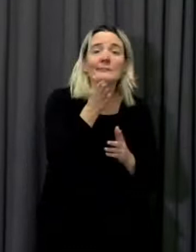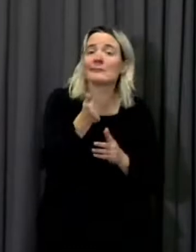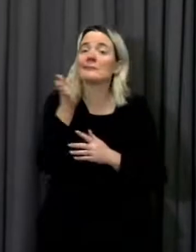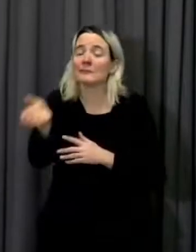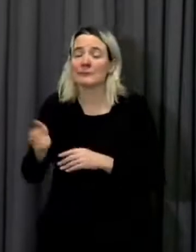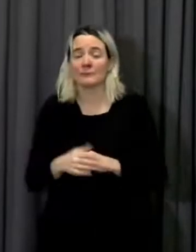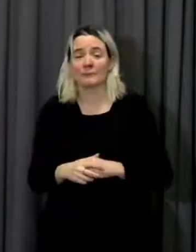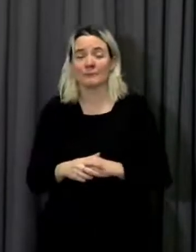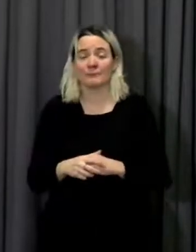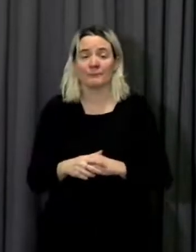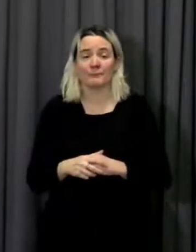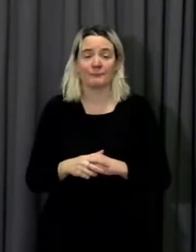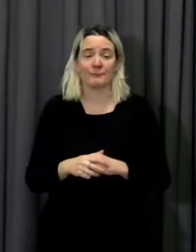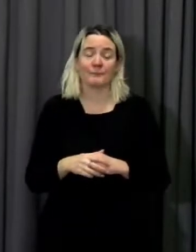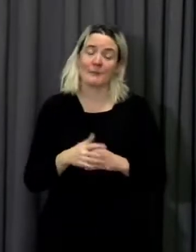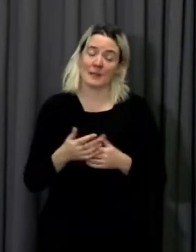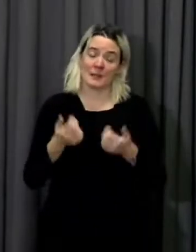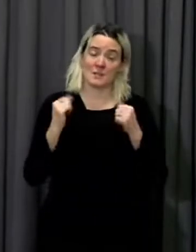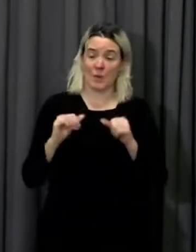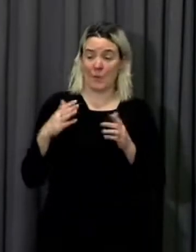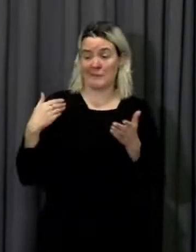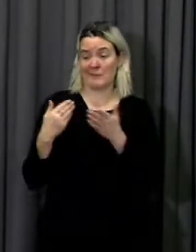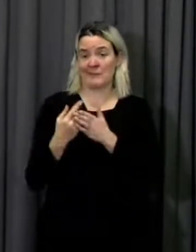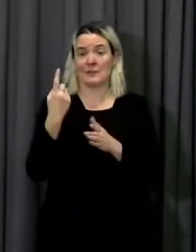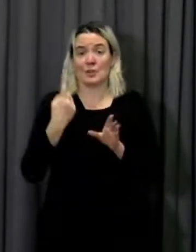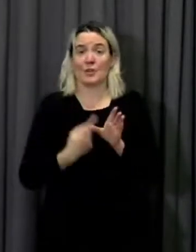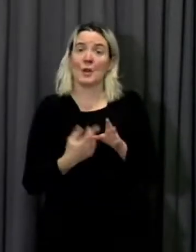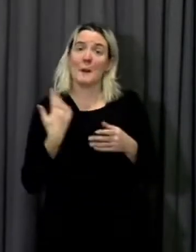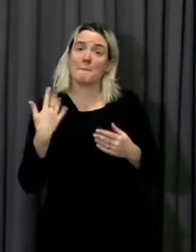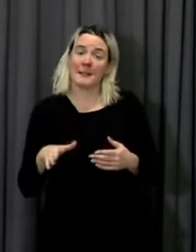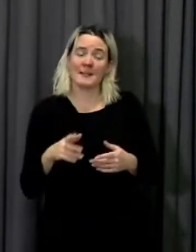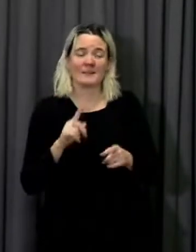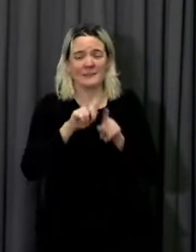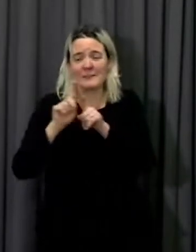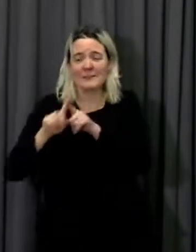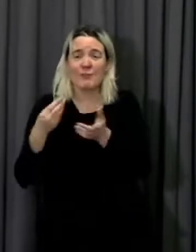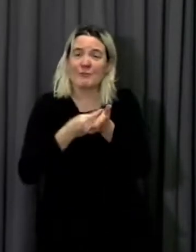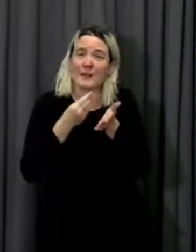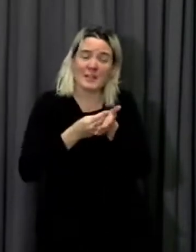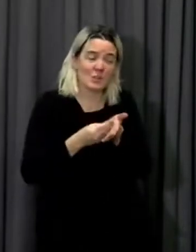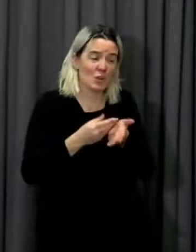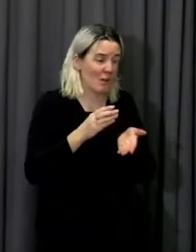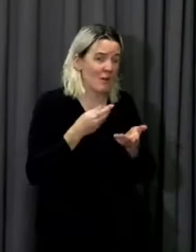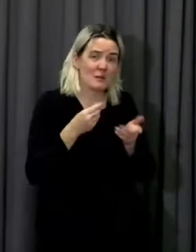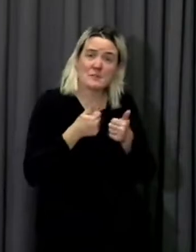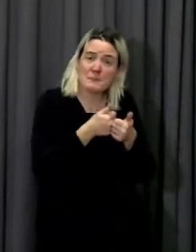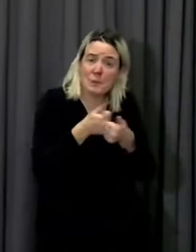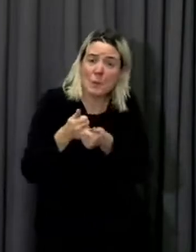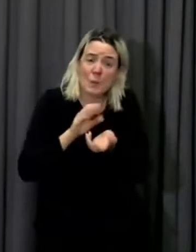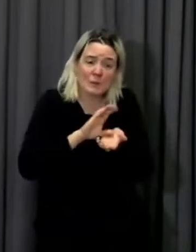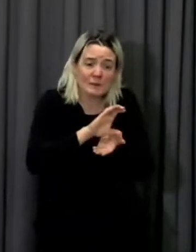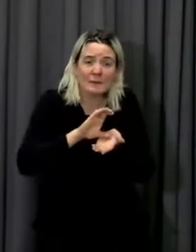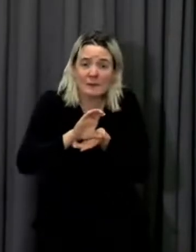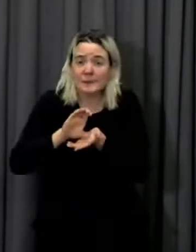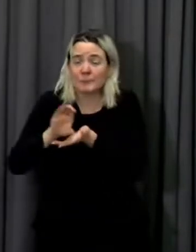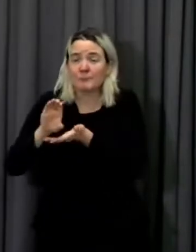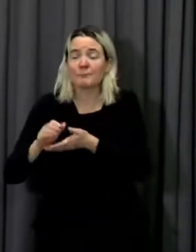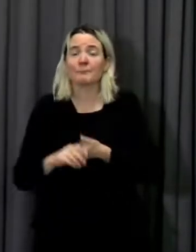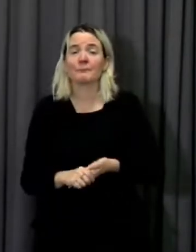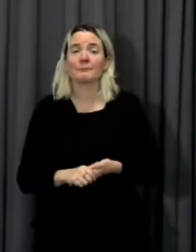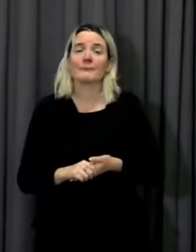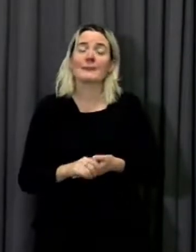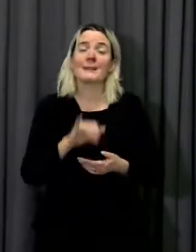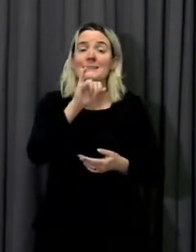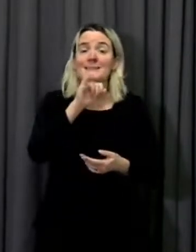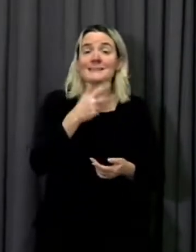range of financial support for the creative sector to help it through the pandemic. We've made £63